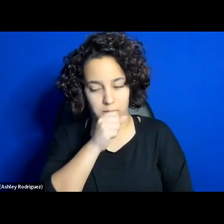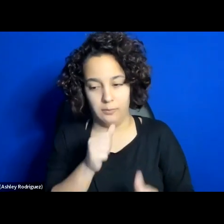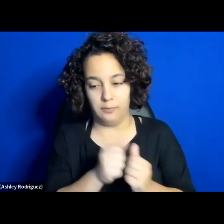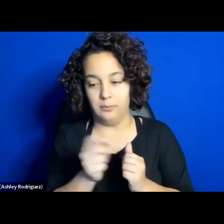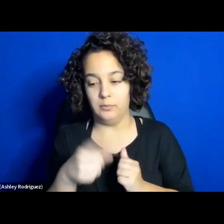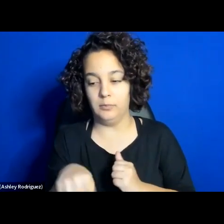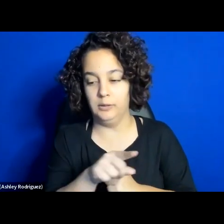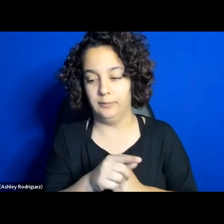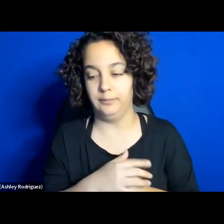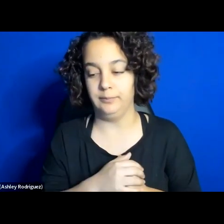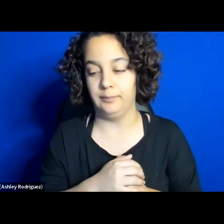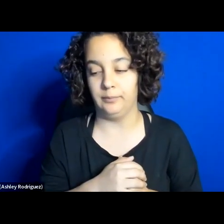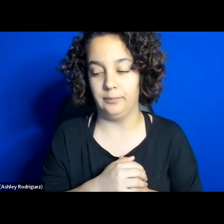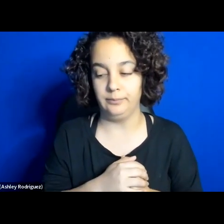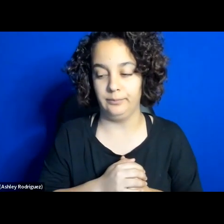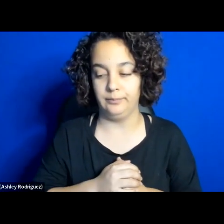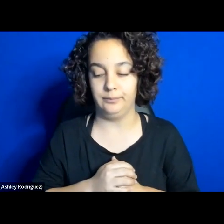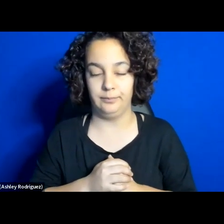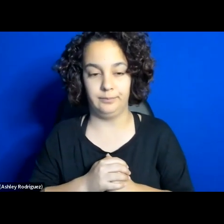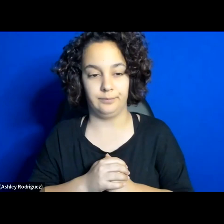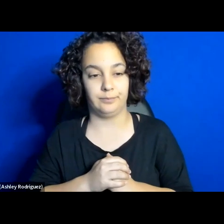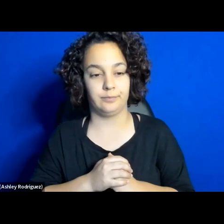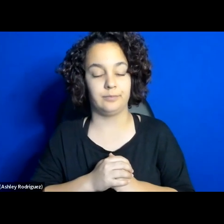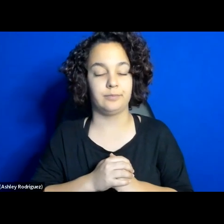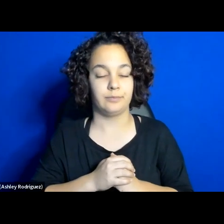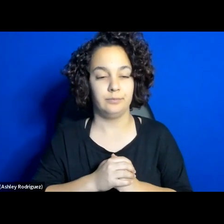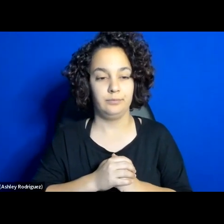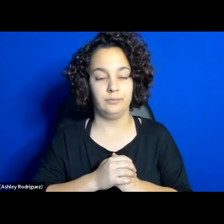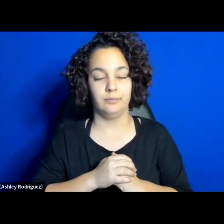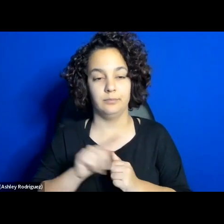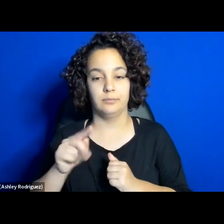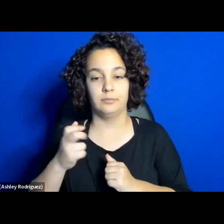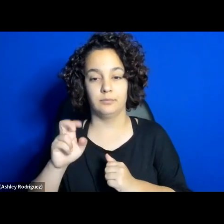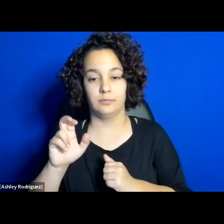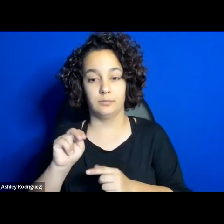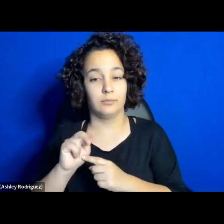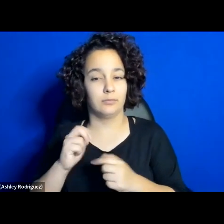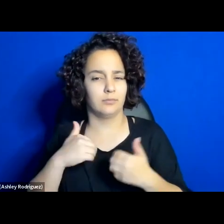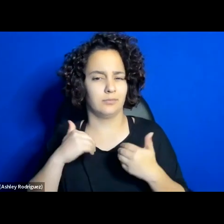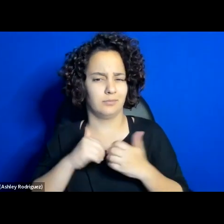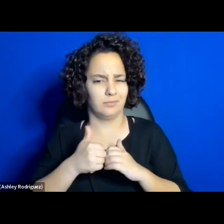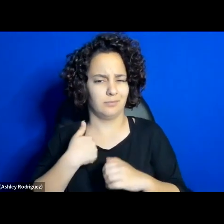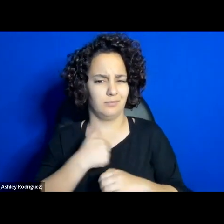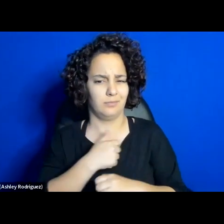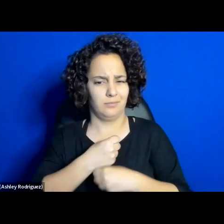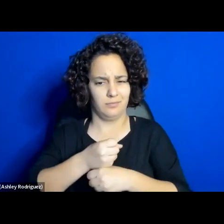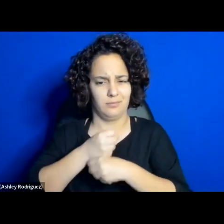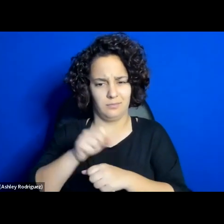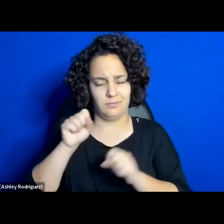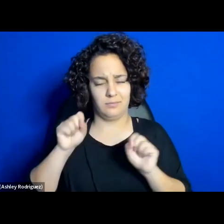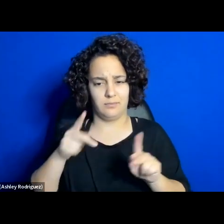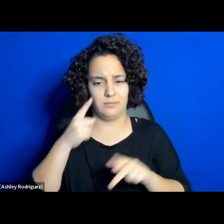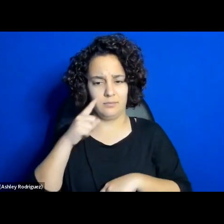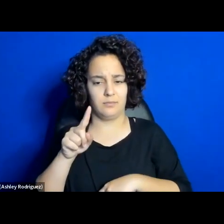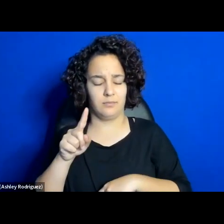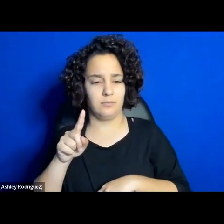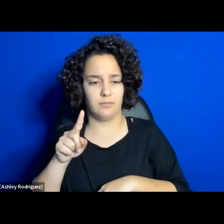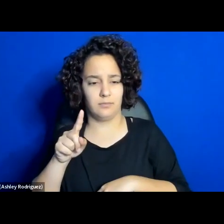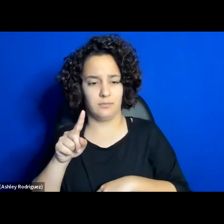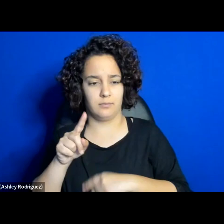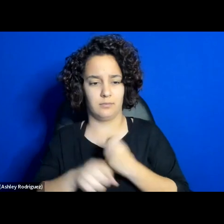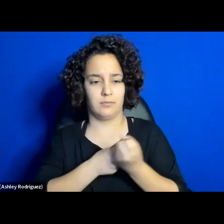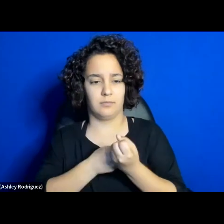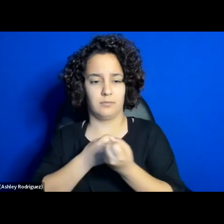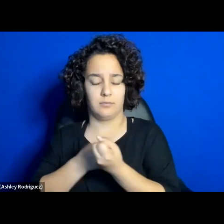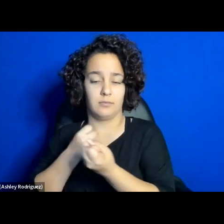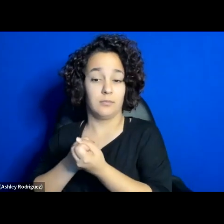how we can actually create opportunities for you know. Dr. Supporting